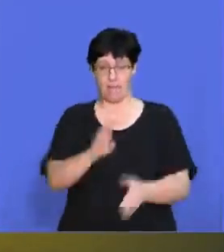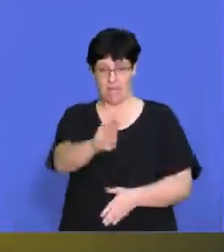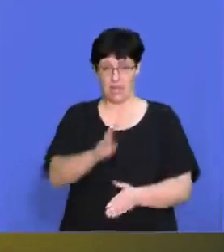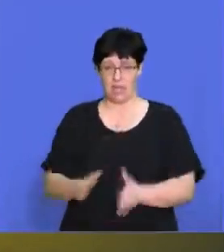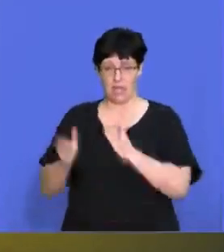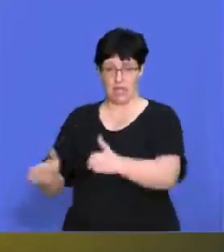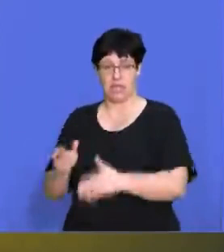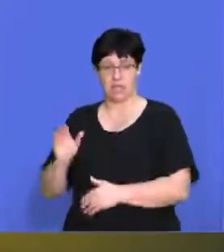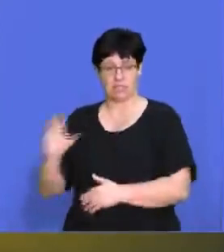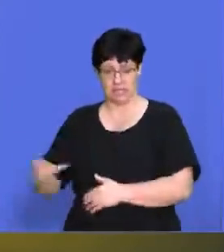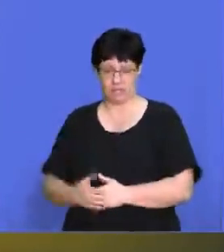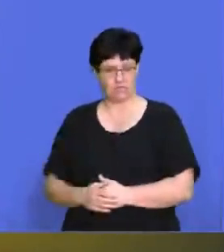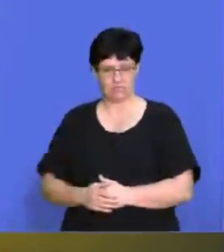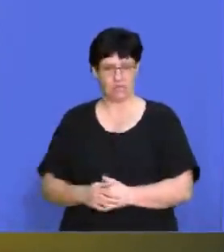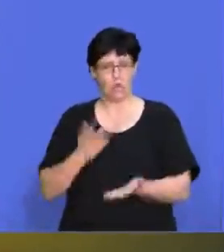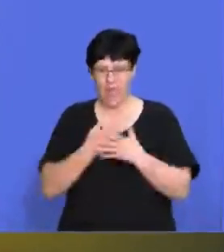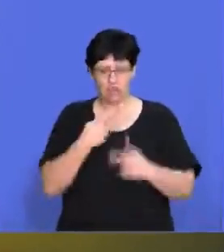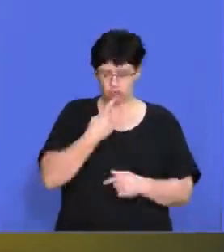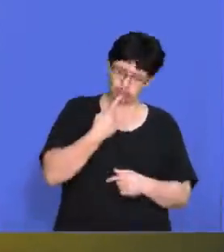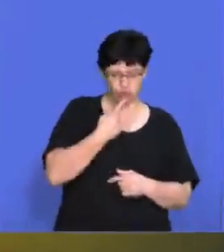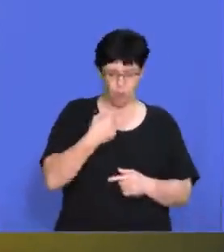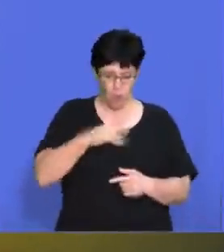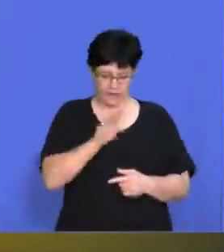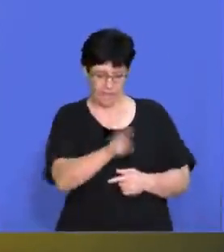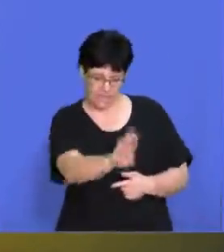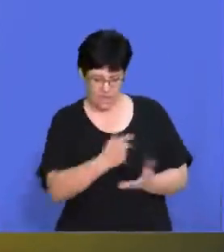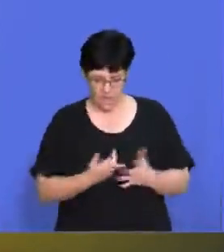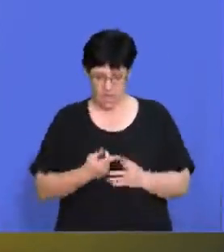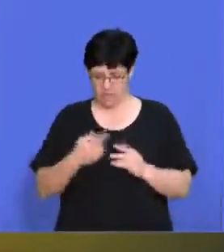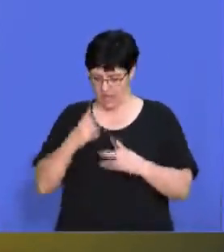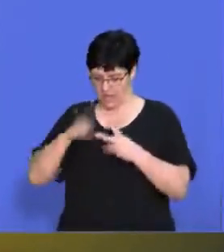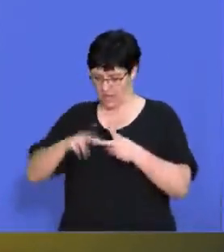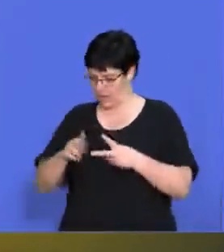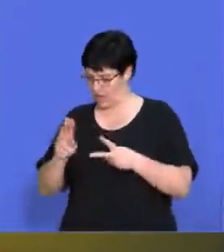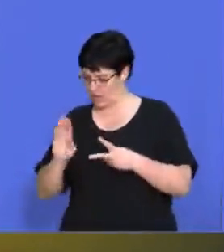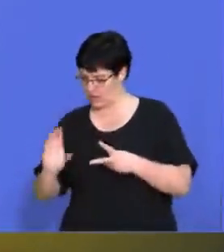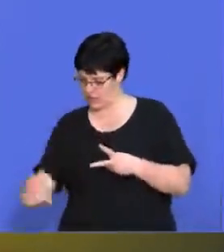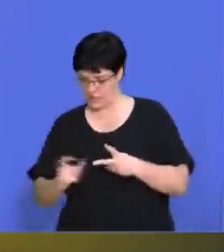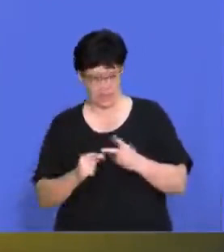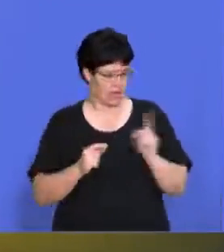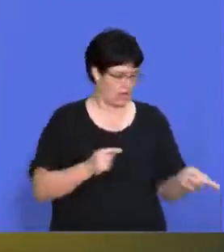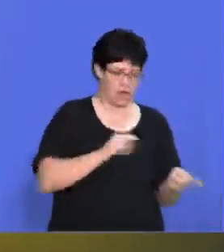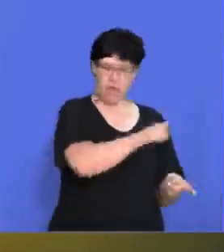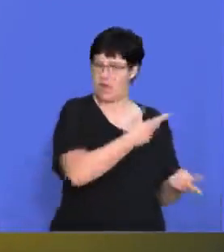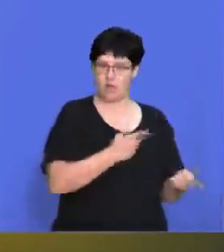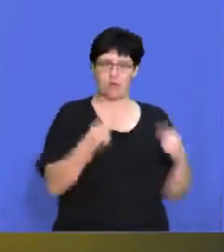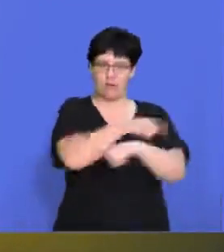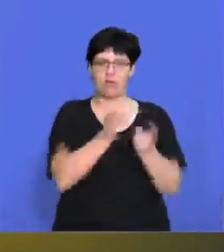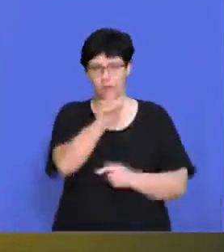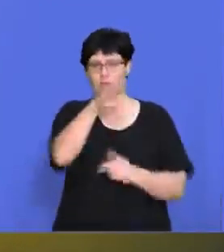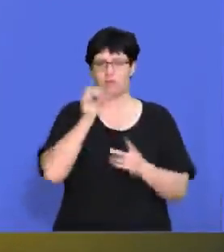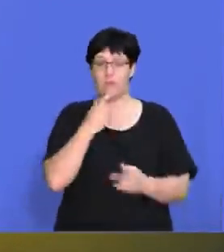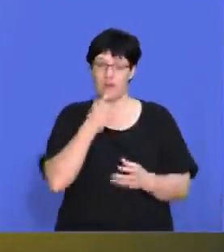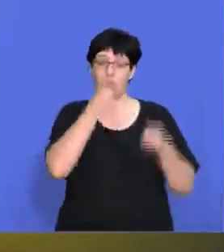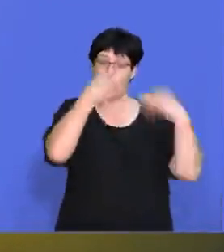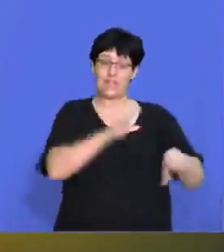prescribe to starting at the Section A, B or C. Start with whatever you feel most comfortable with and make sure you manage your